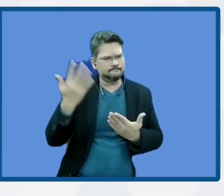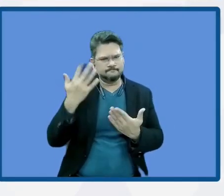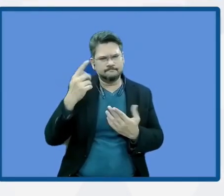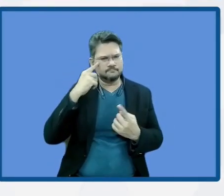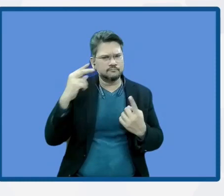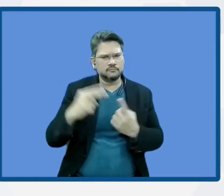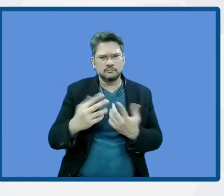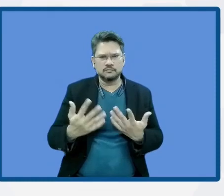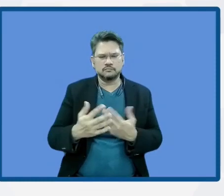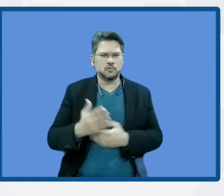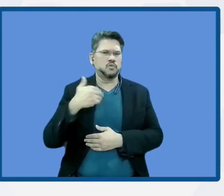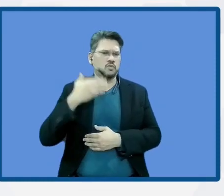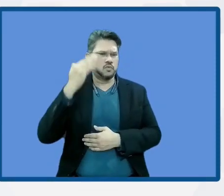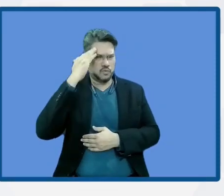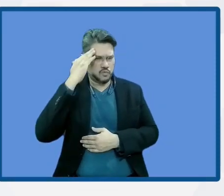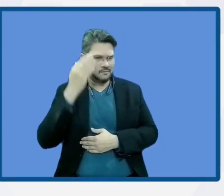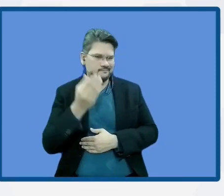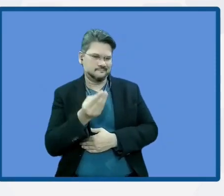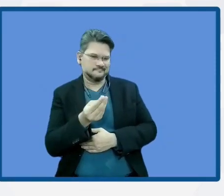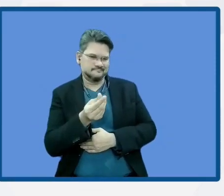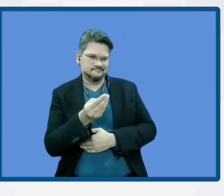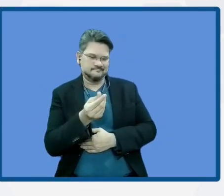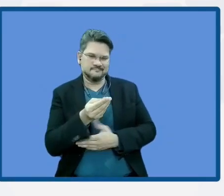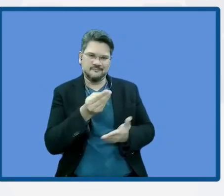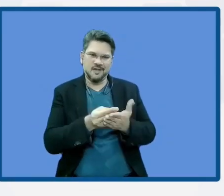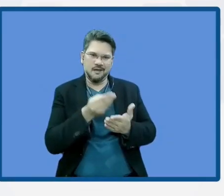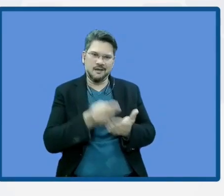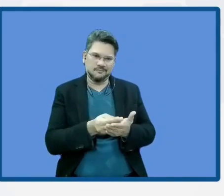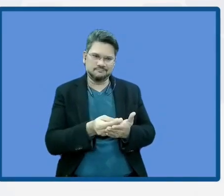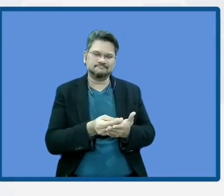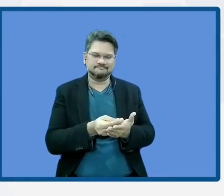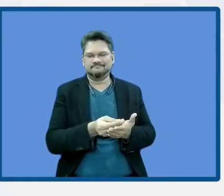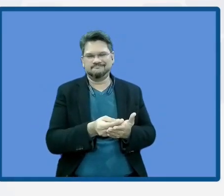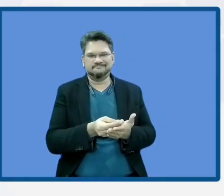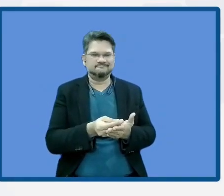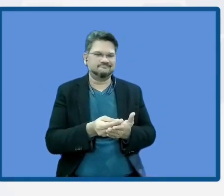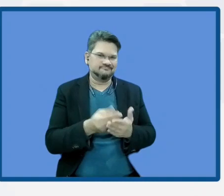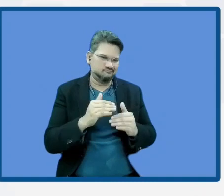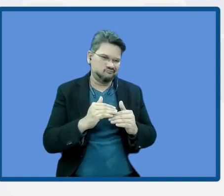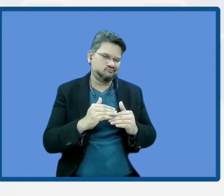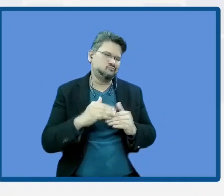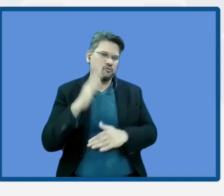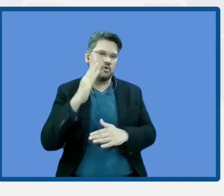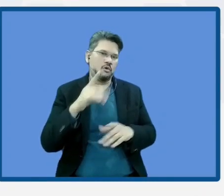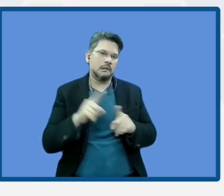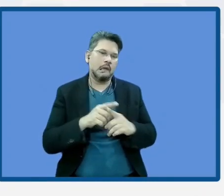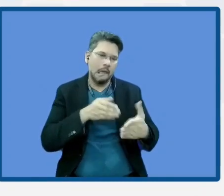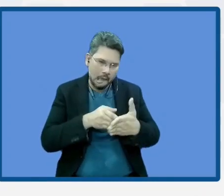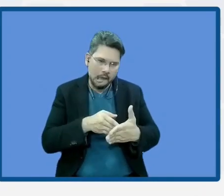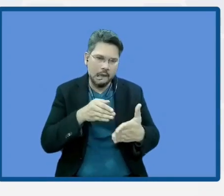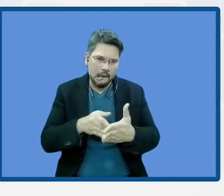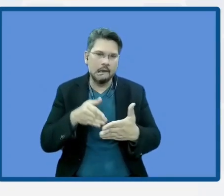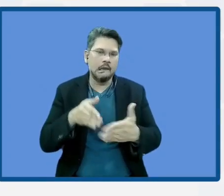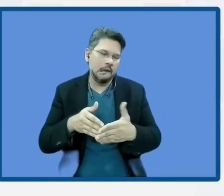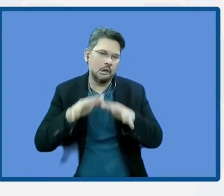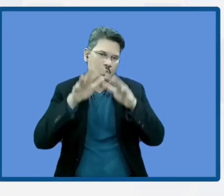is a restricting element. In a global element, with this limited